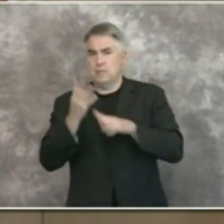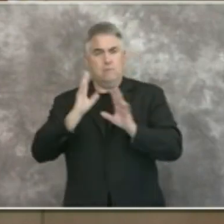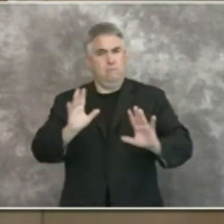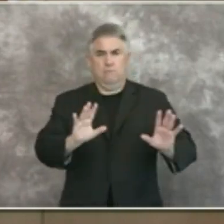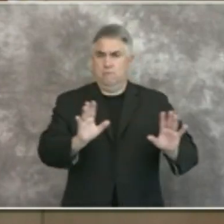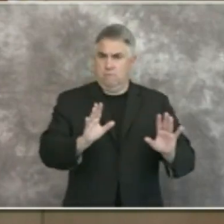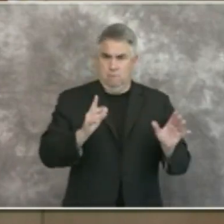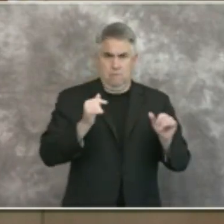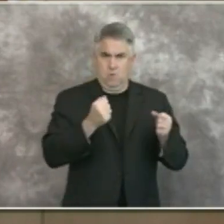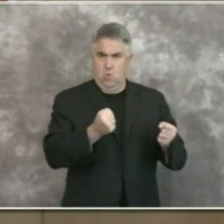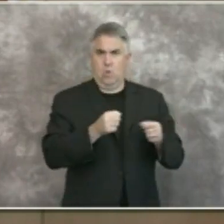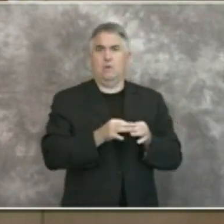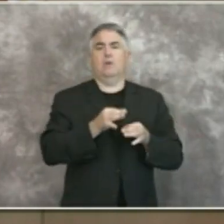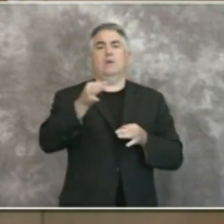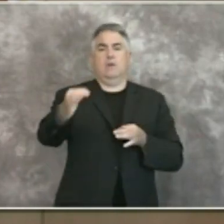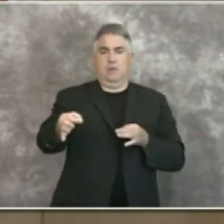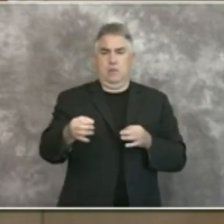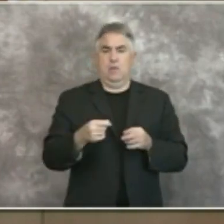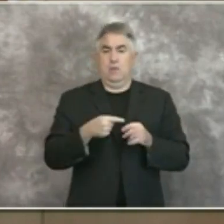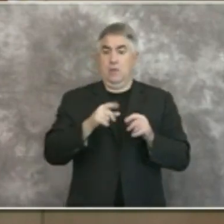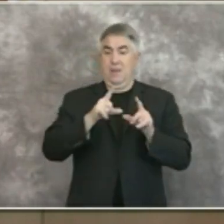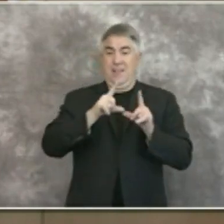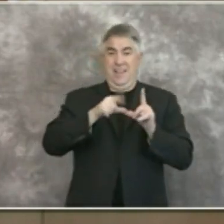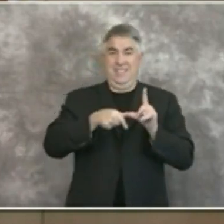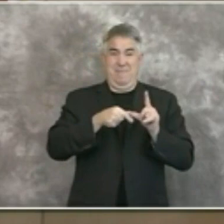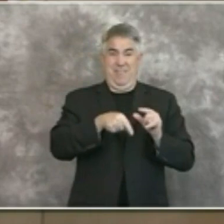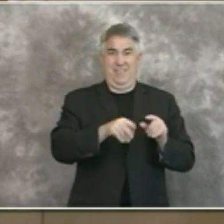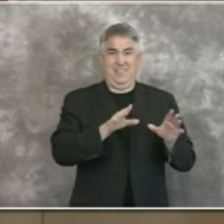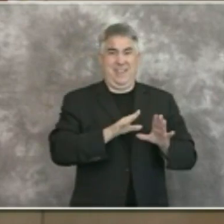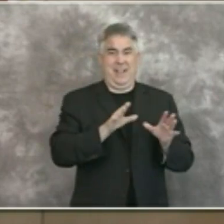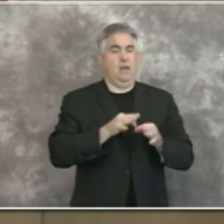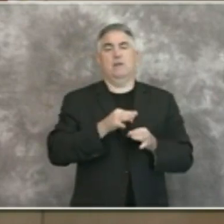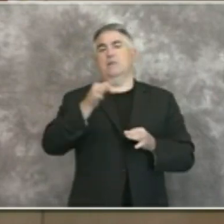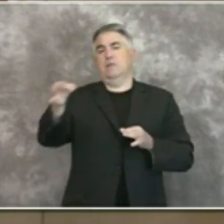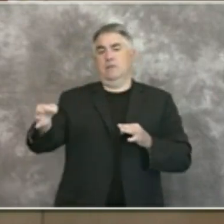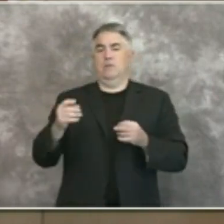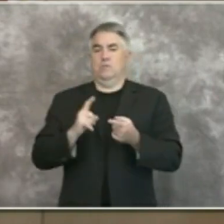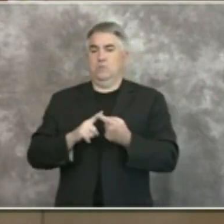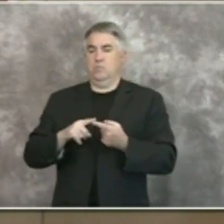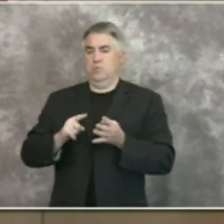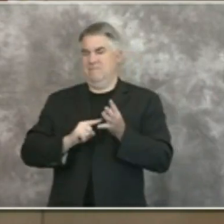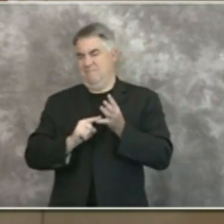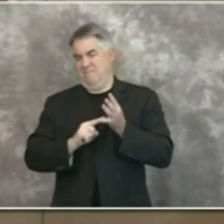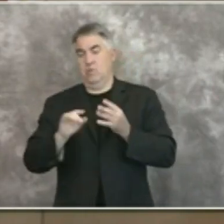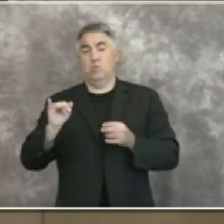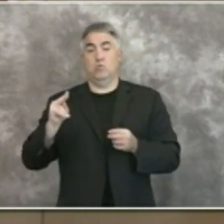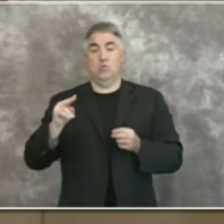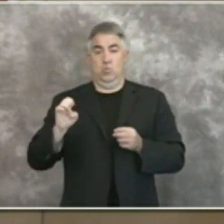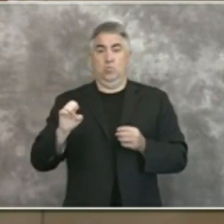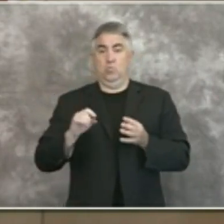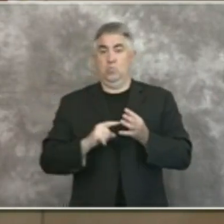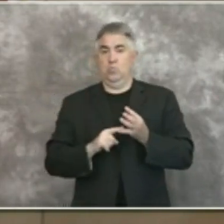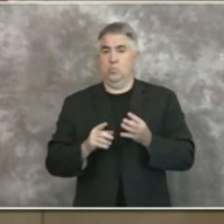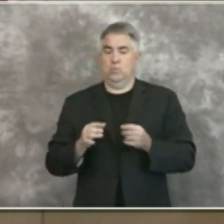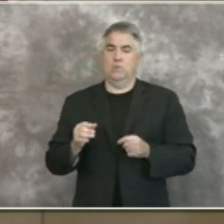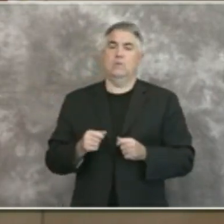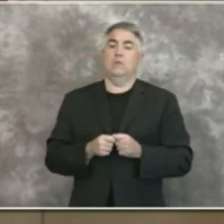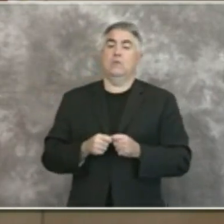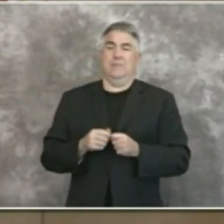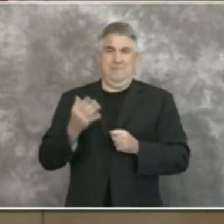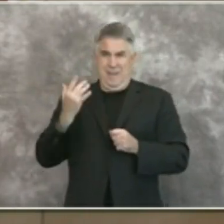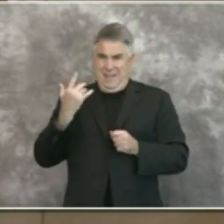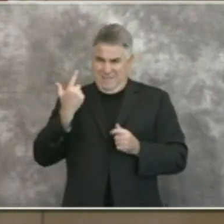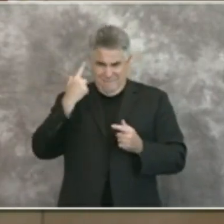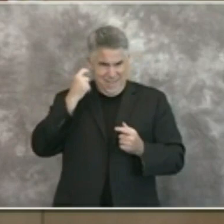moratorium expired on Sunday and so we extended it through the end of June. We know there are many folks who are still out